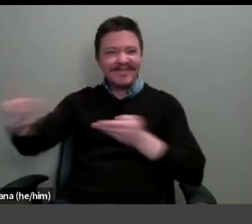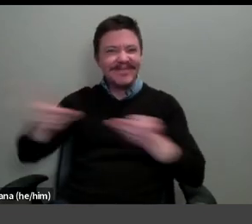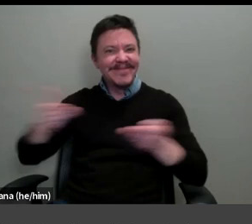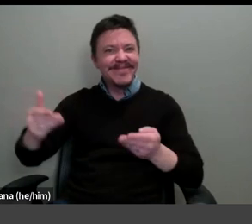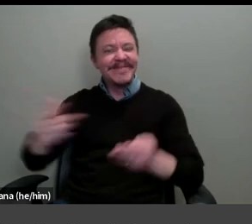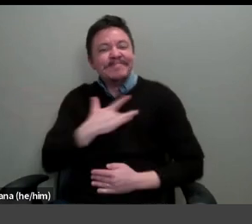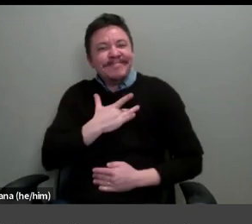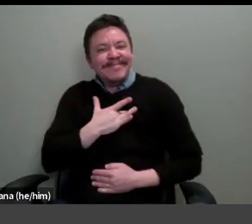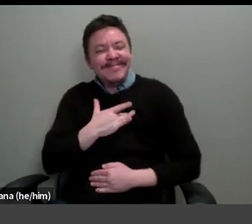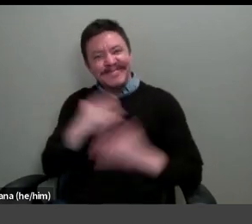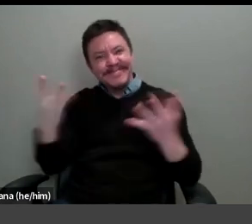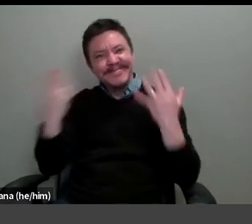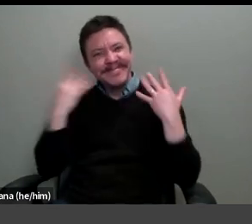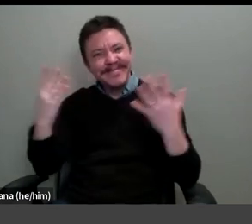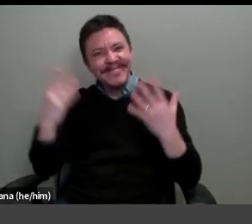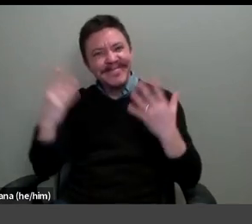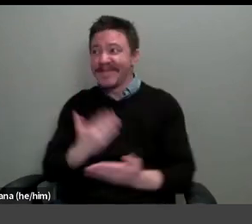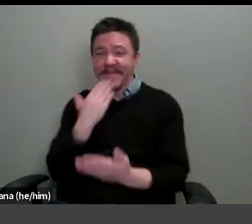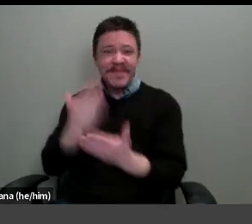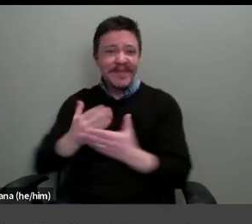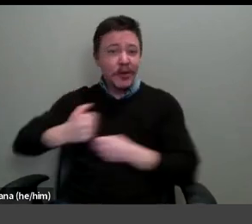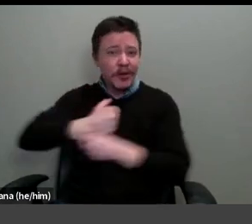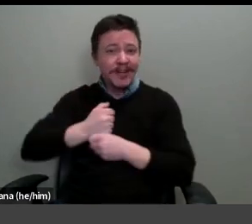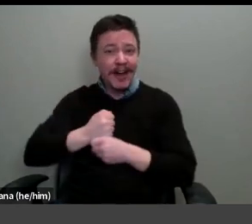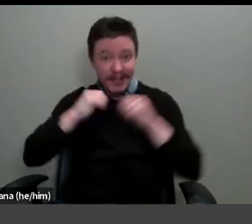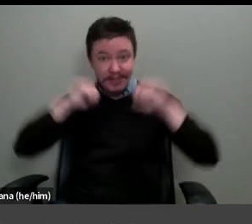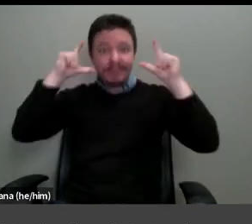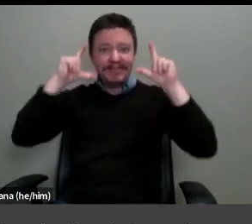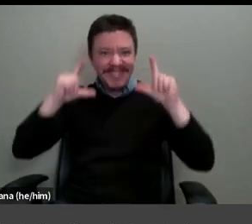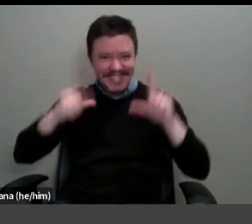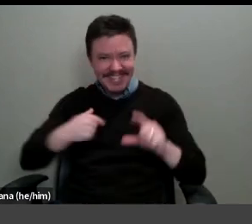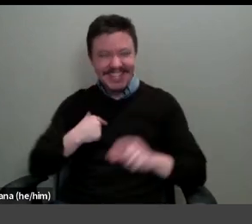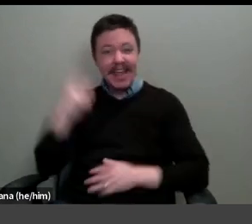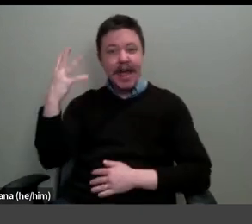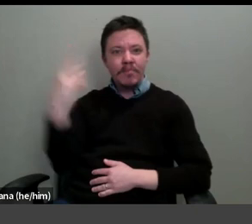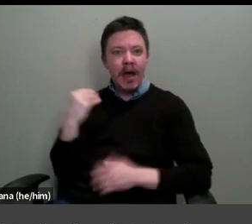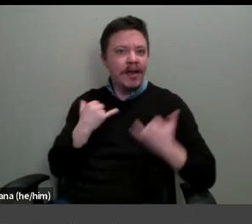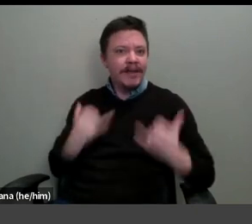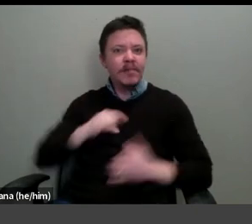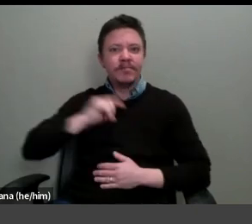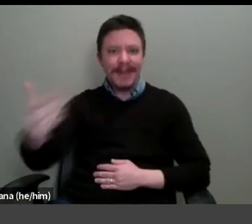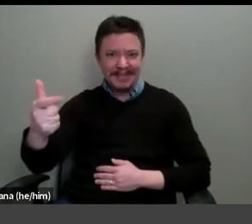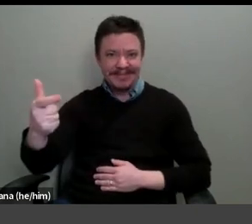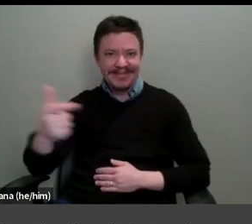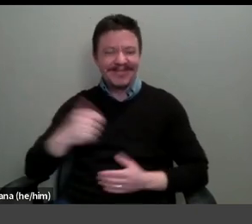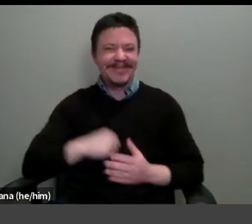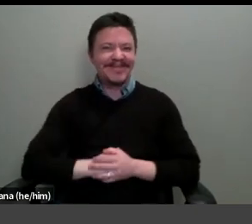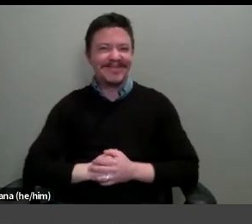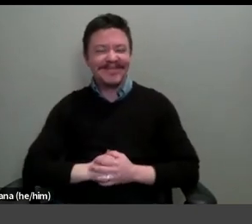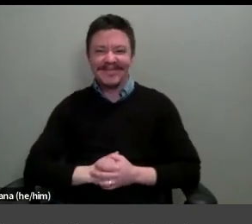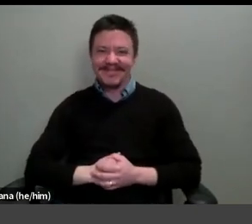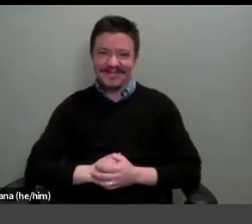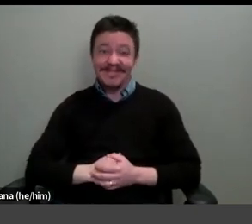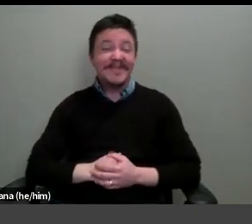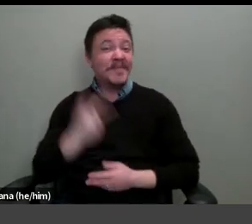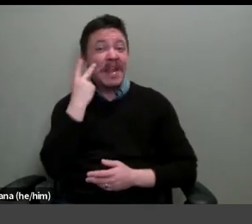hearts and we hope that she has a good cup of coffee to keep her going. I will turn off my video now and hand it over to Francesca. But I'll